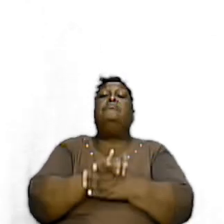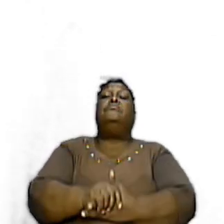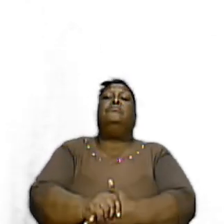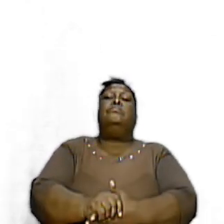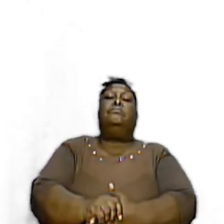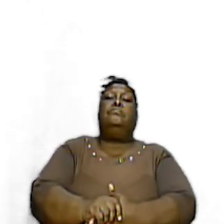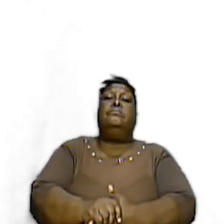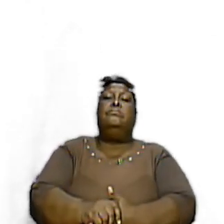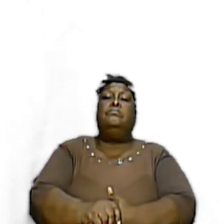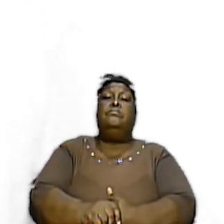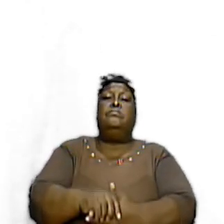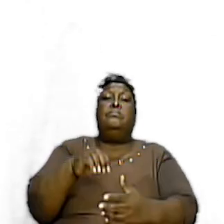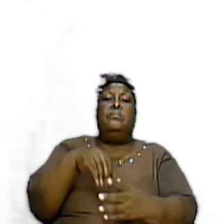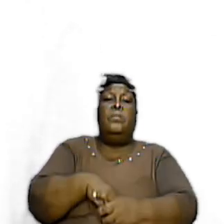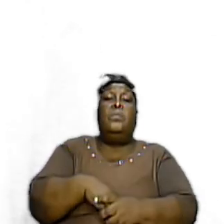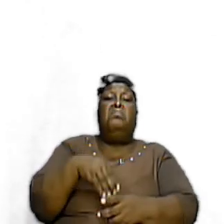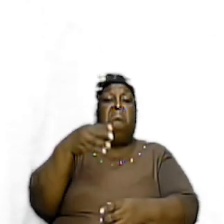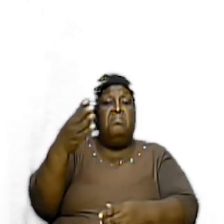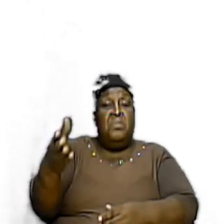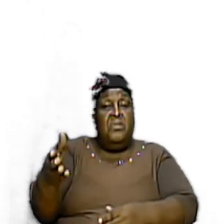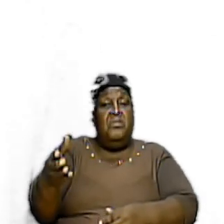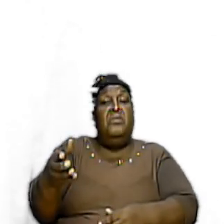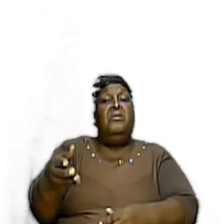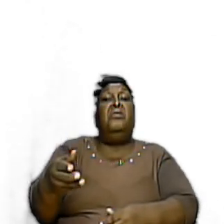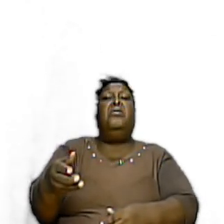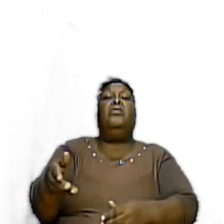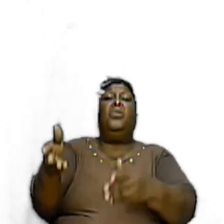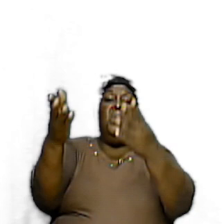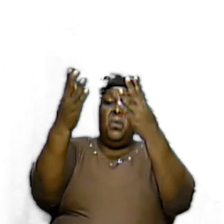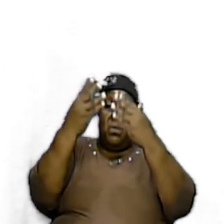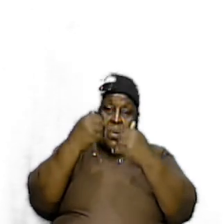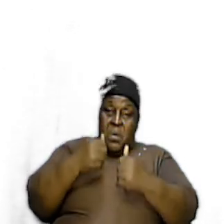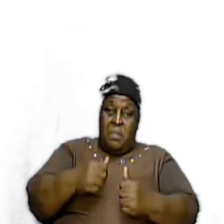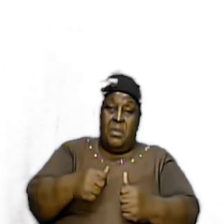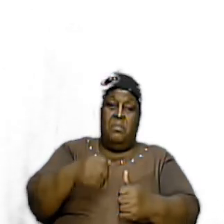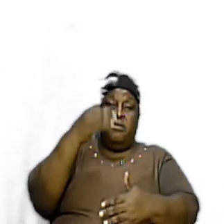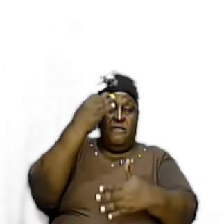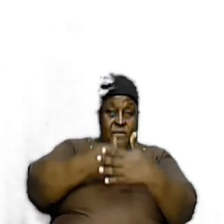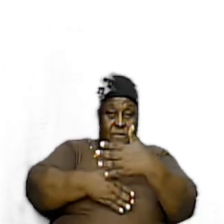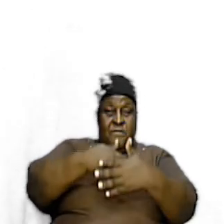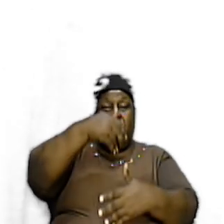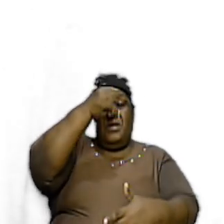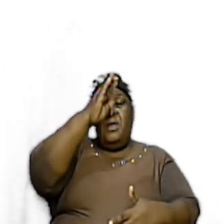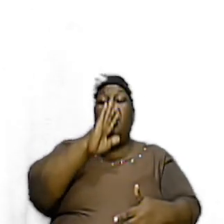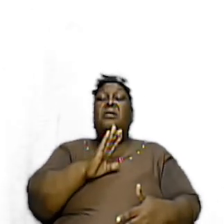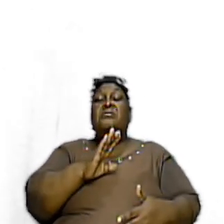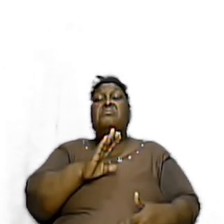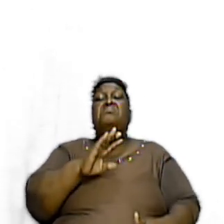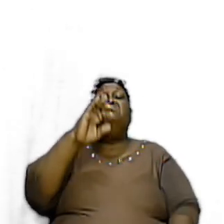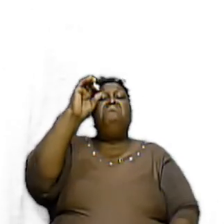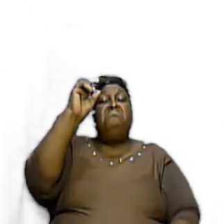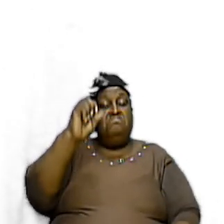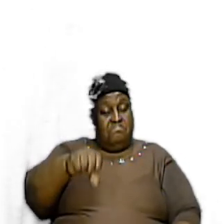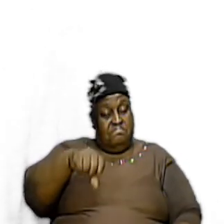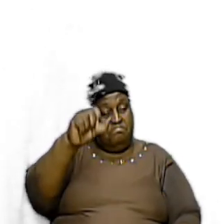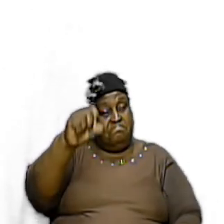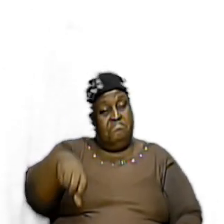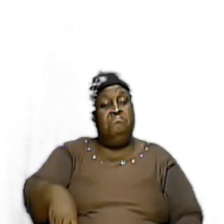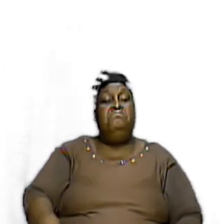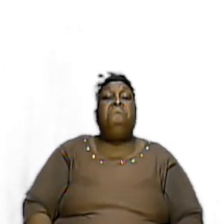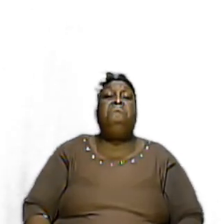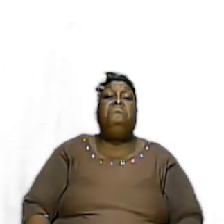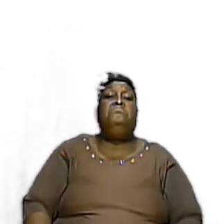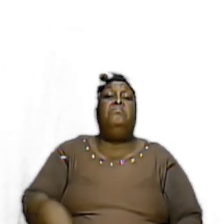in their approach to him yes he had and